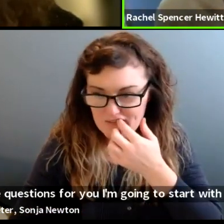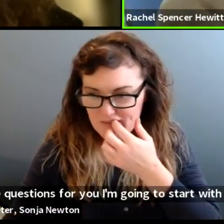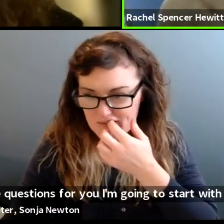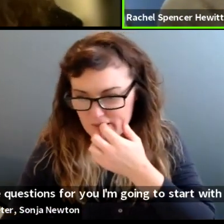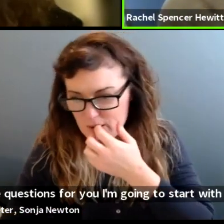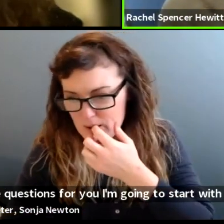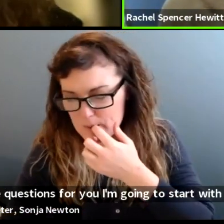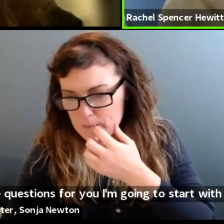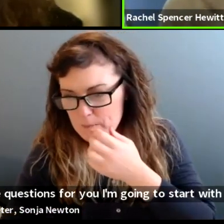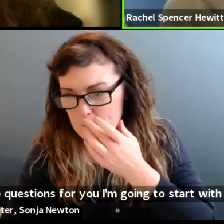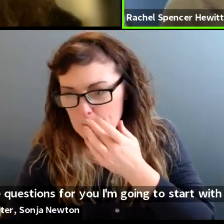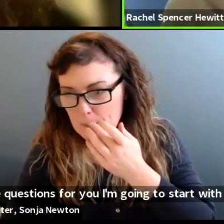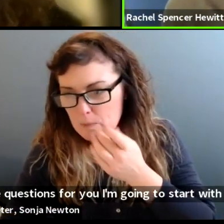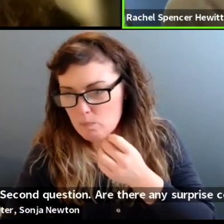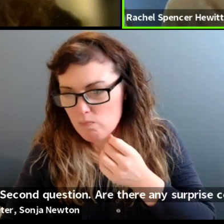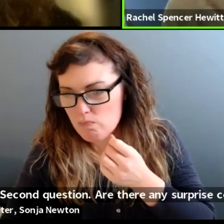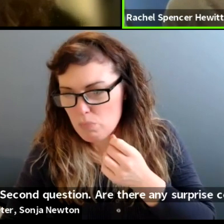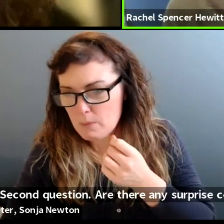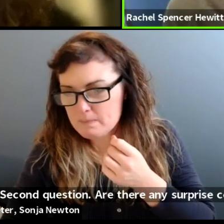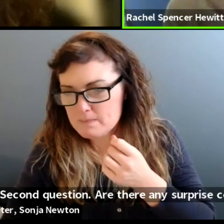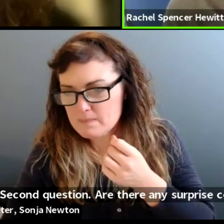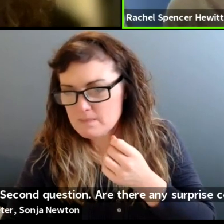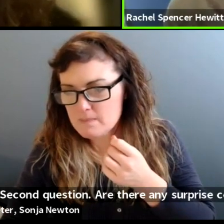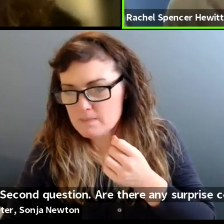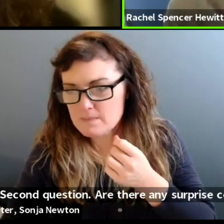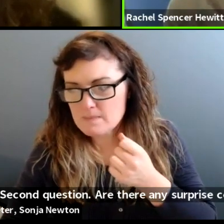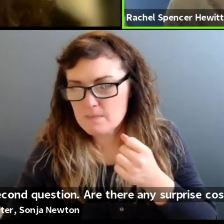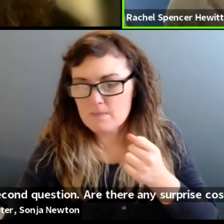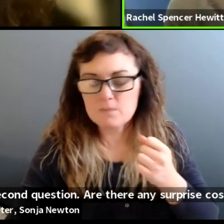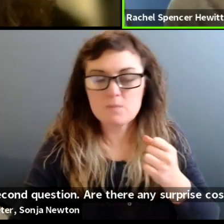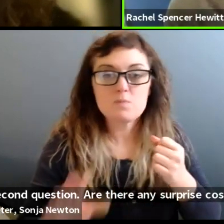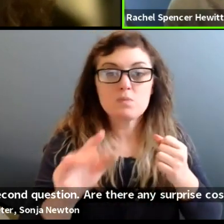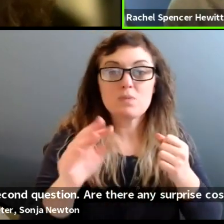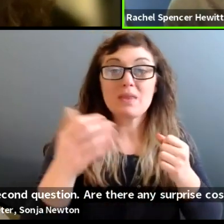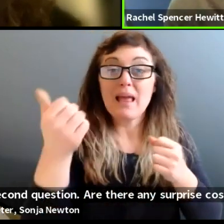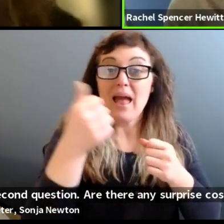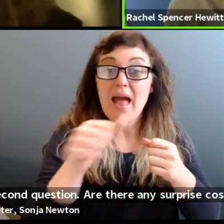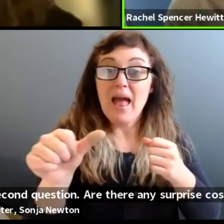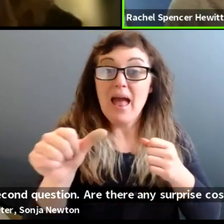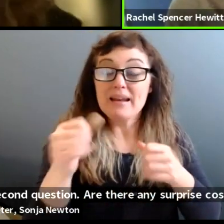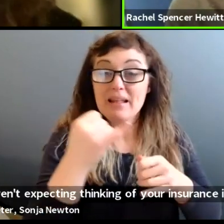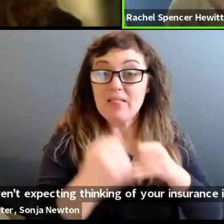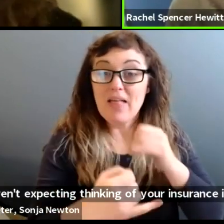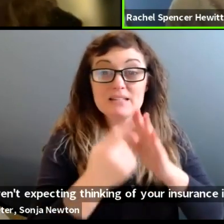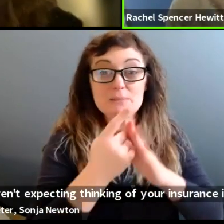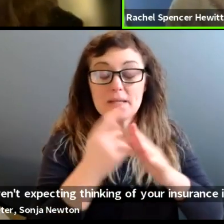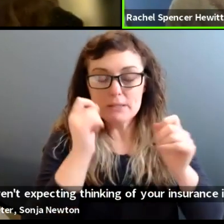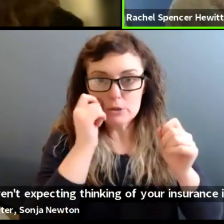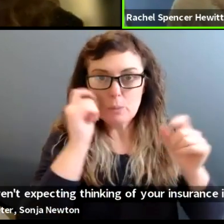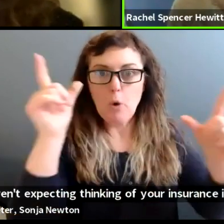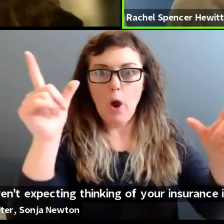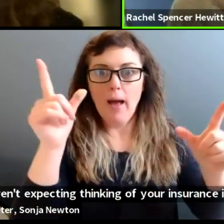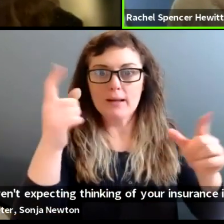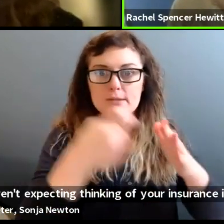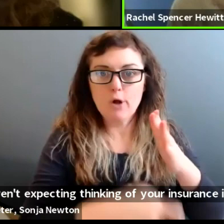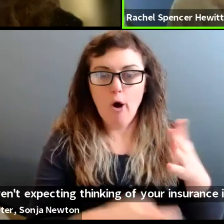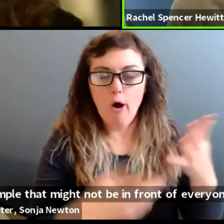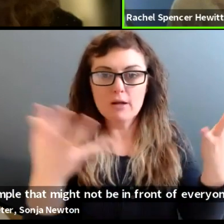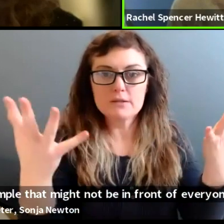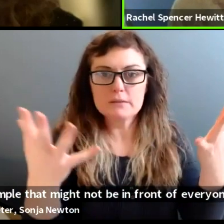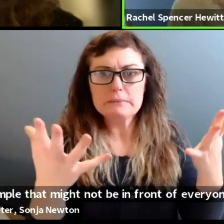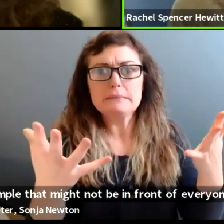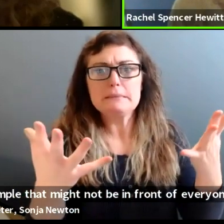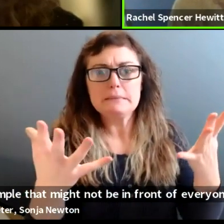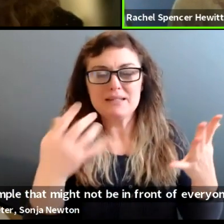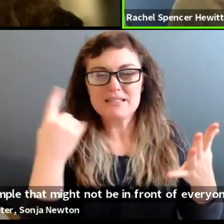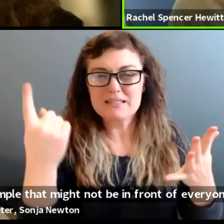any surprise costs you weren't expecting thinking of your insurance item, for example, that might not be in front of everyone's mind that maybe people wouldn't think